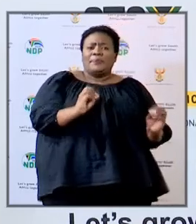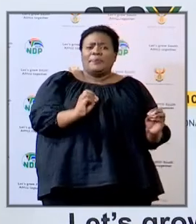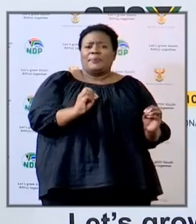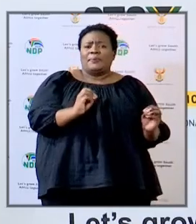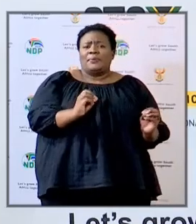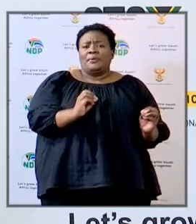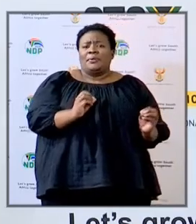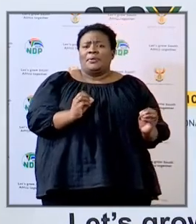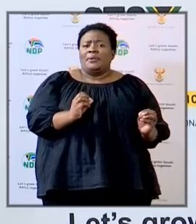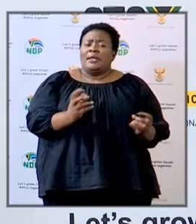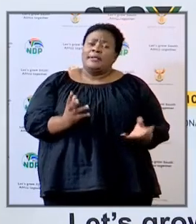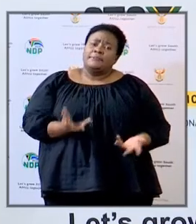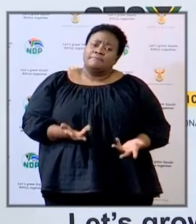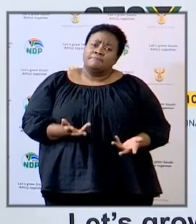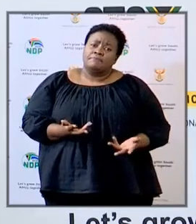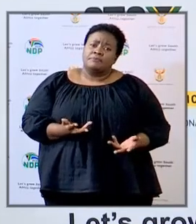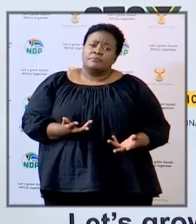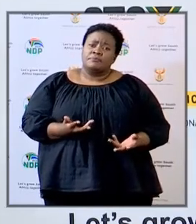going to be